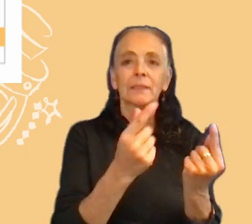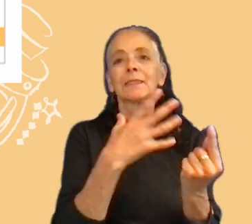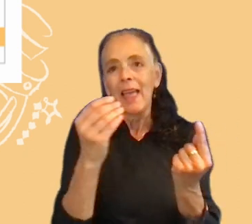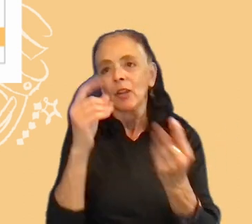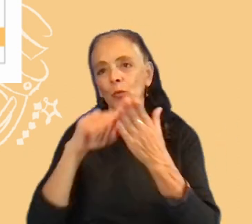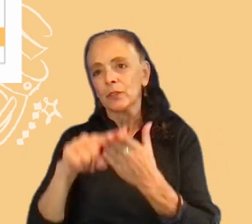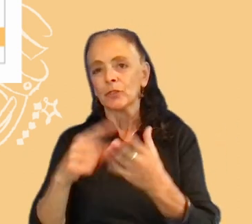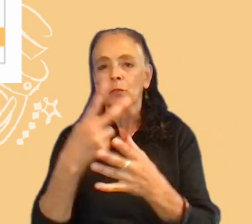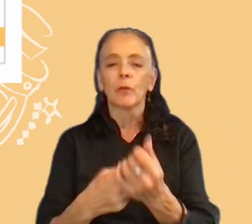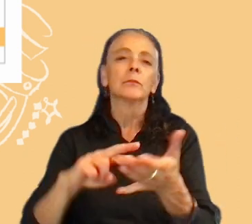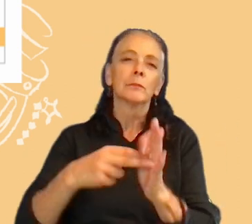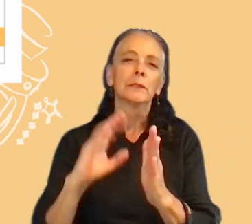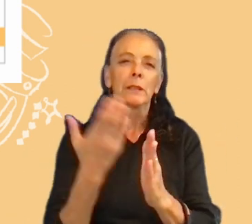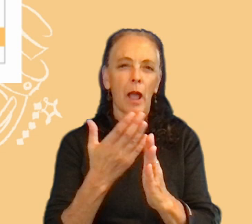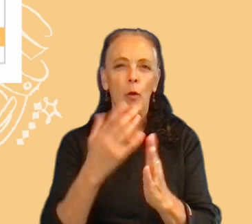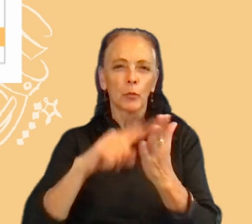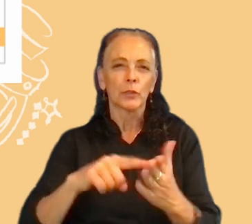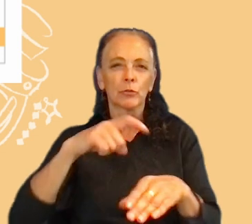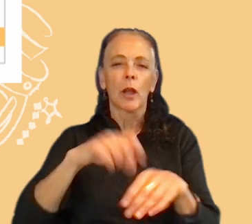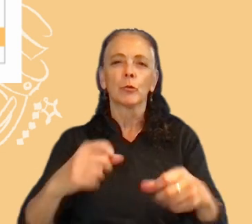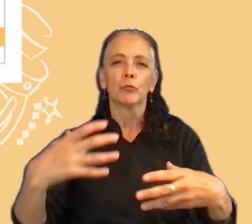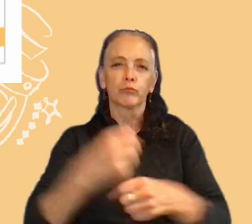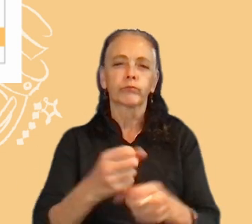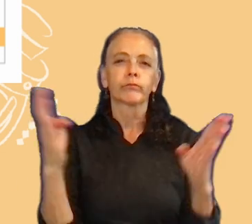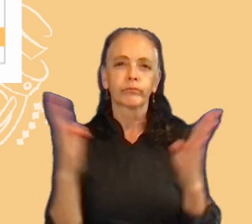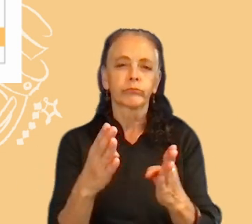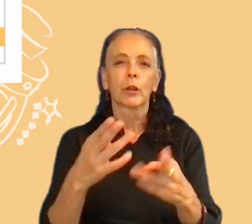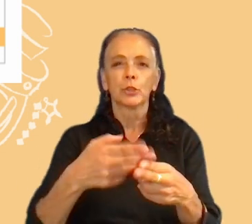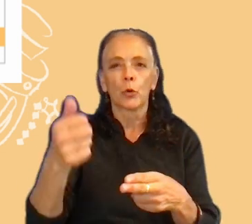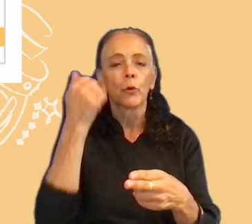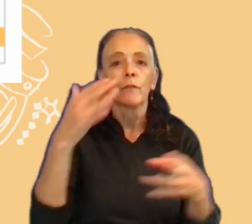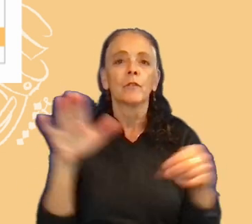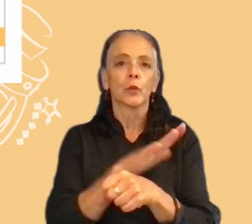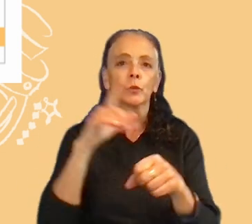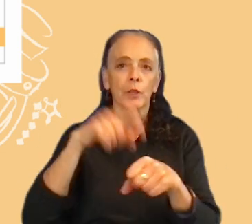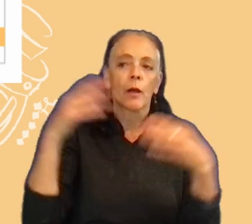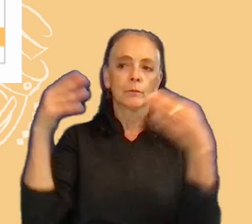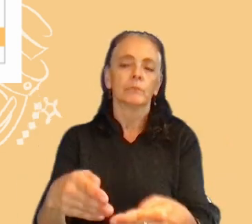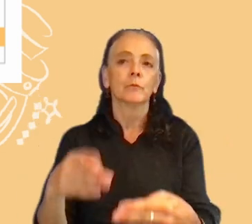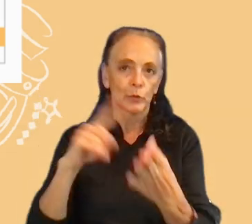we could have shortened this time if we were full-time dedicated to the research.